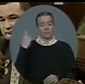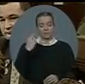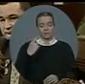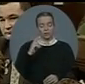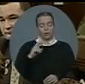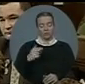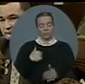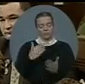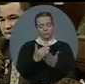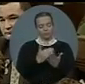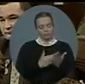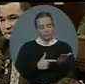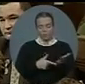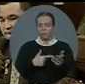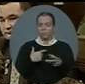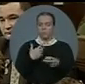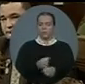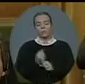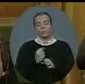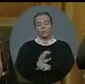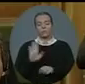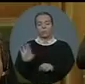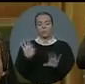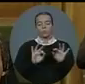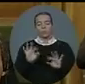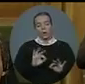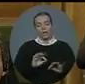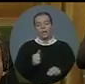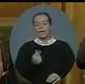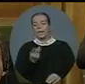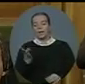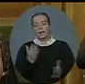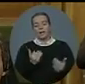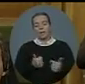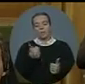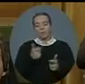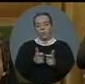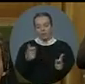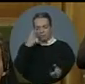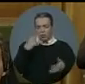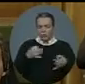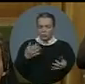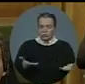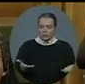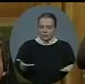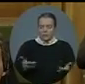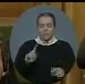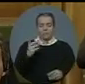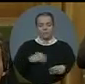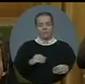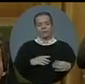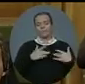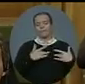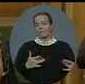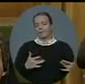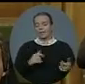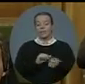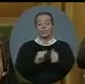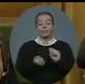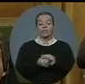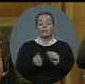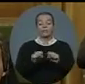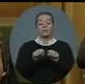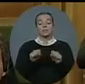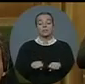whether the leader of the opposition believes his own rhetoric on this. Will the prime minister admit that his changes will do nothing to end the backlog,